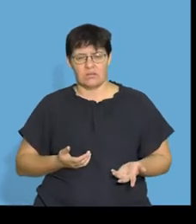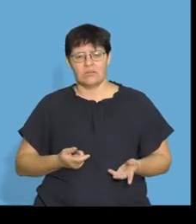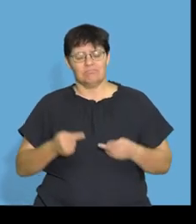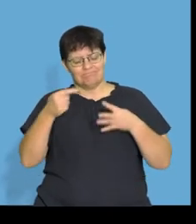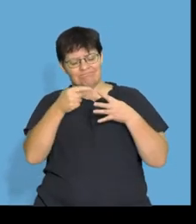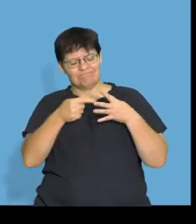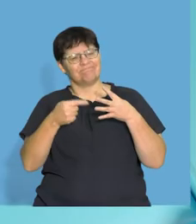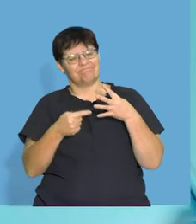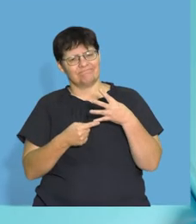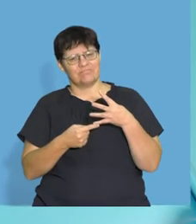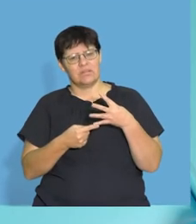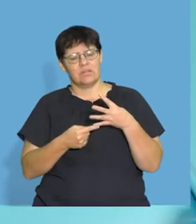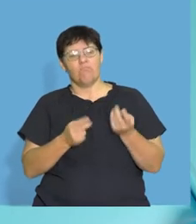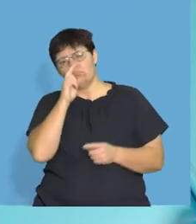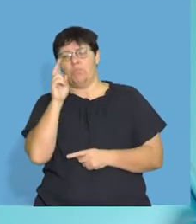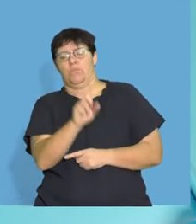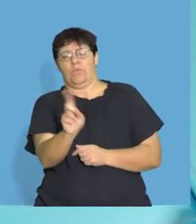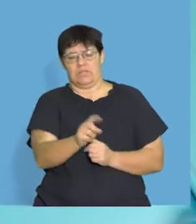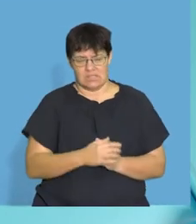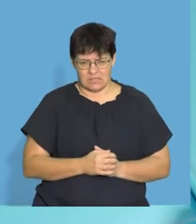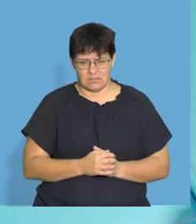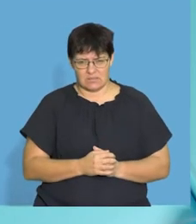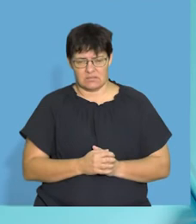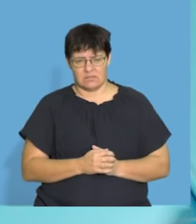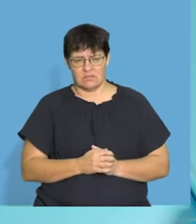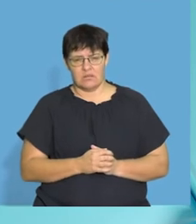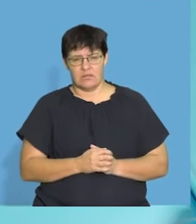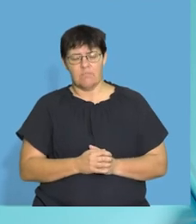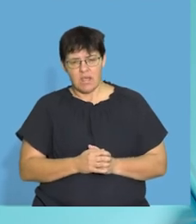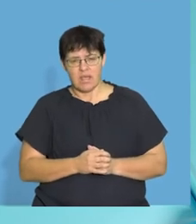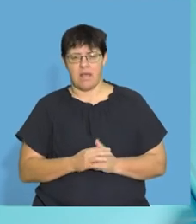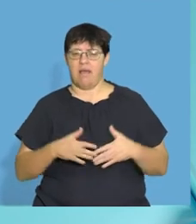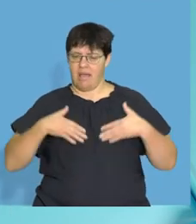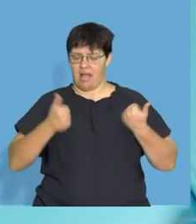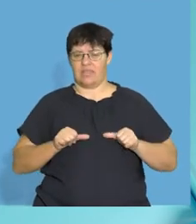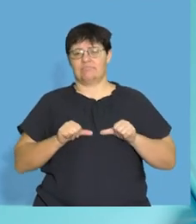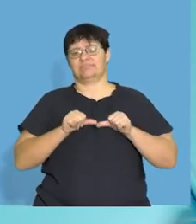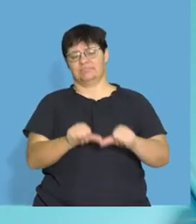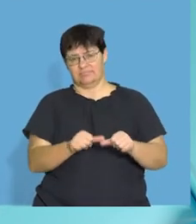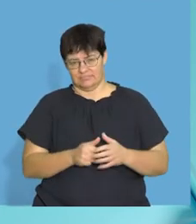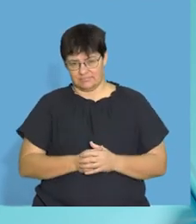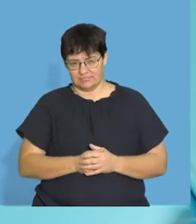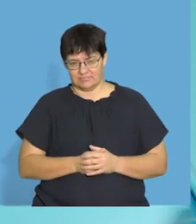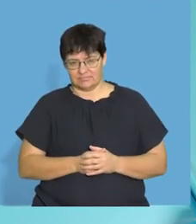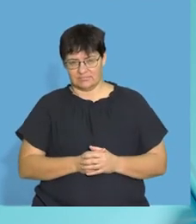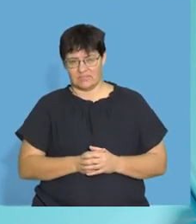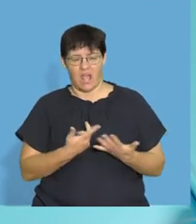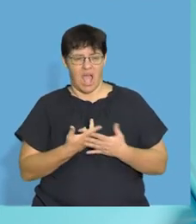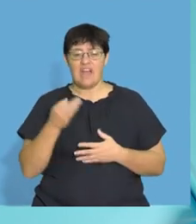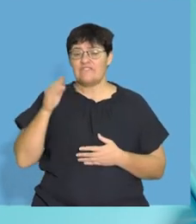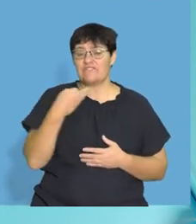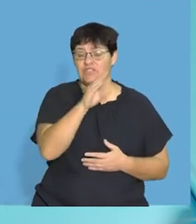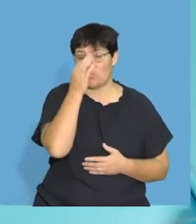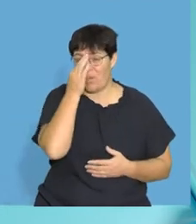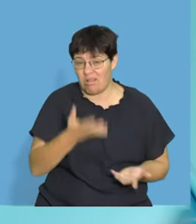it's important for things to, as I said to you, what are we looking at? Biochemistry keeping us healthy. Fats are part of